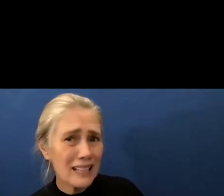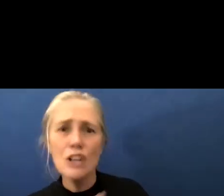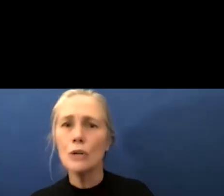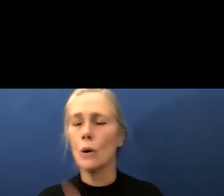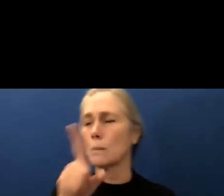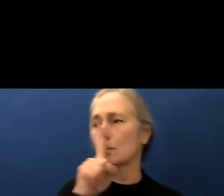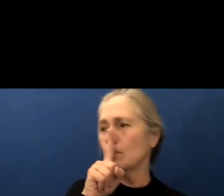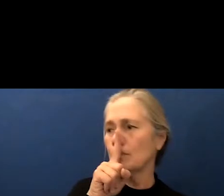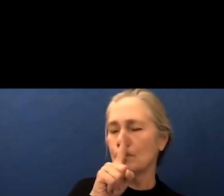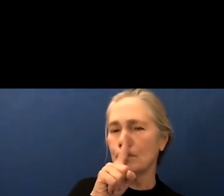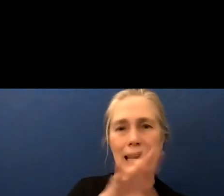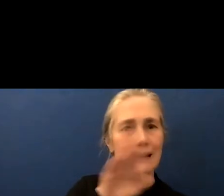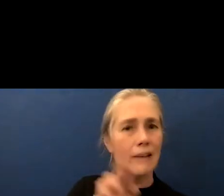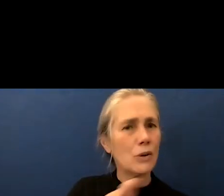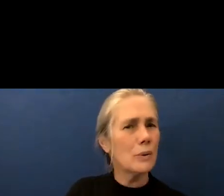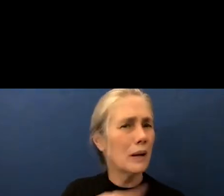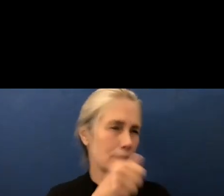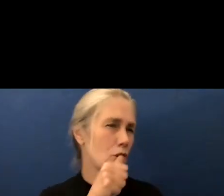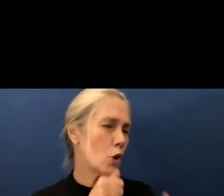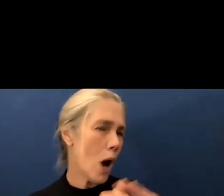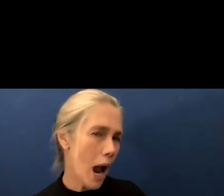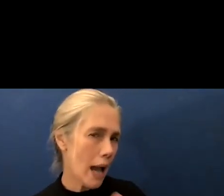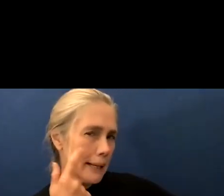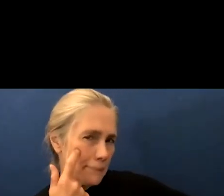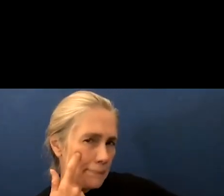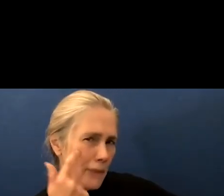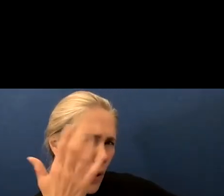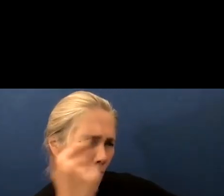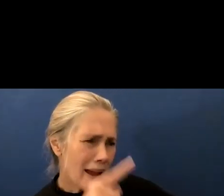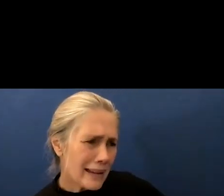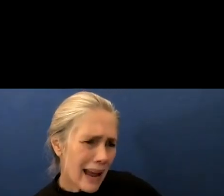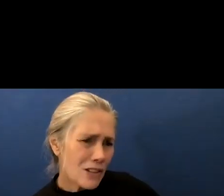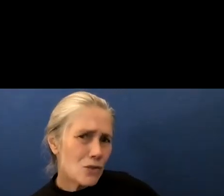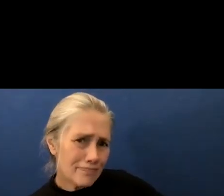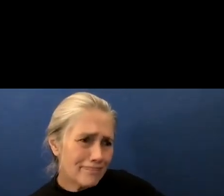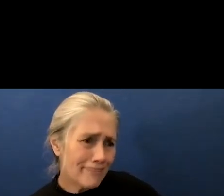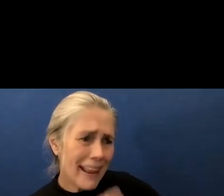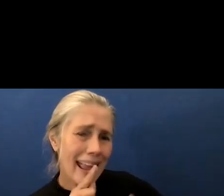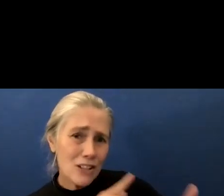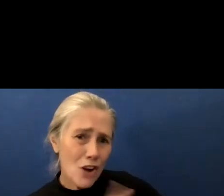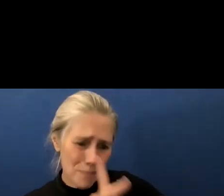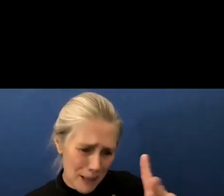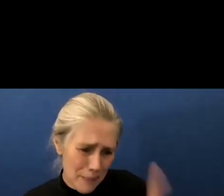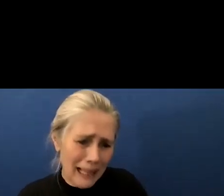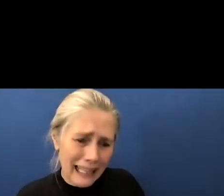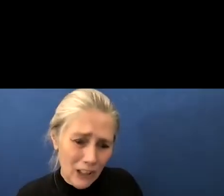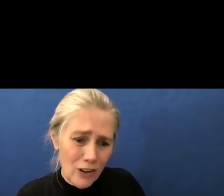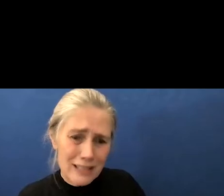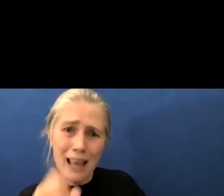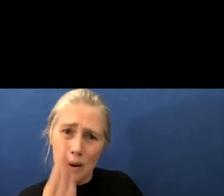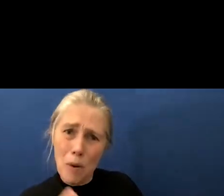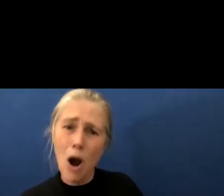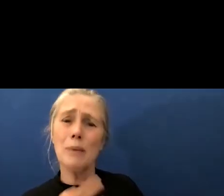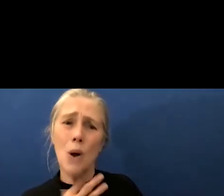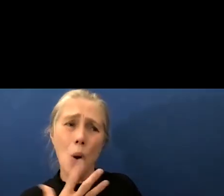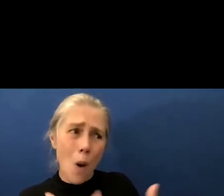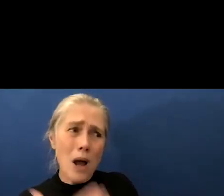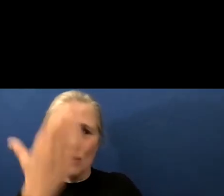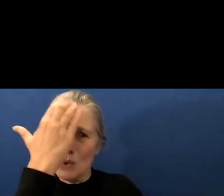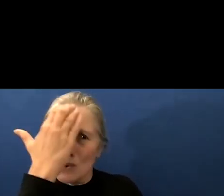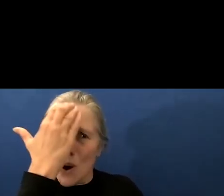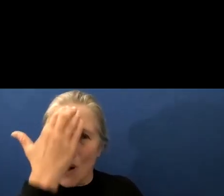what are you guys hiding why can't you answer the questions that the people of santa barbara want to know thank you